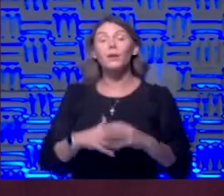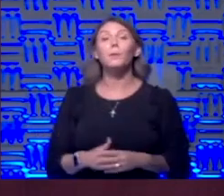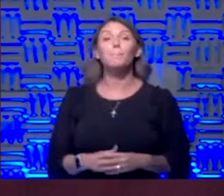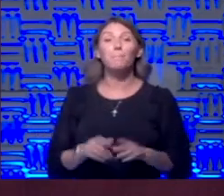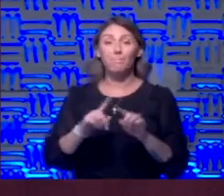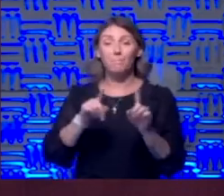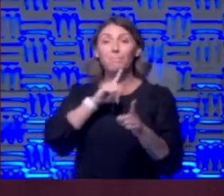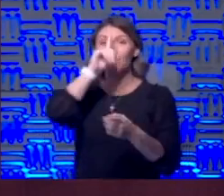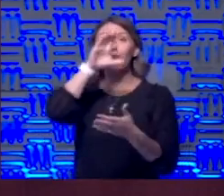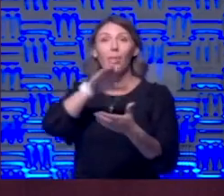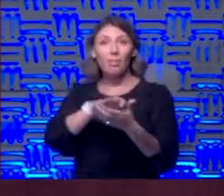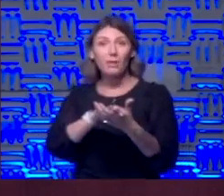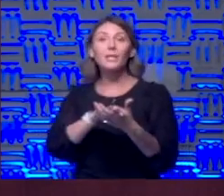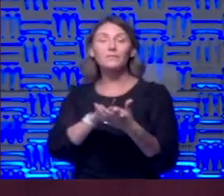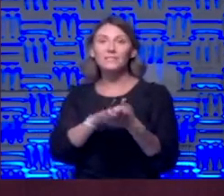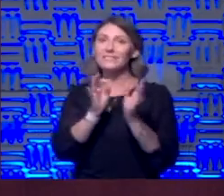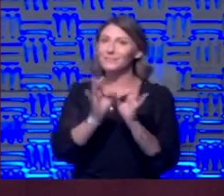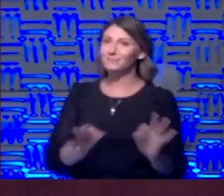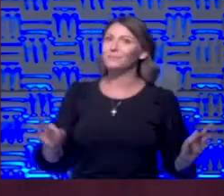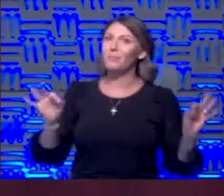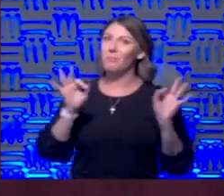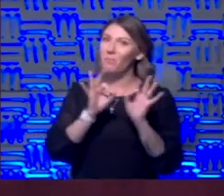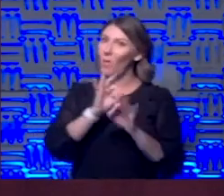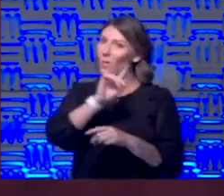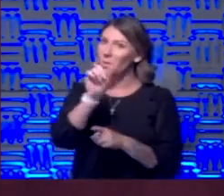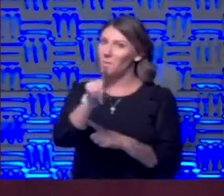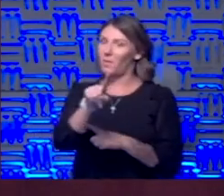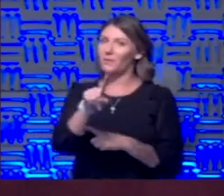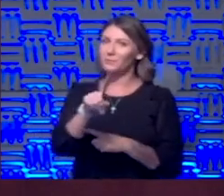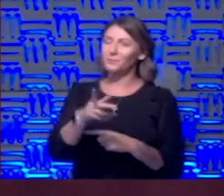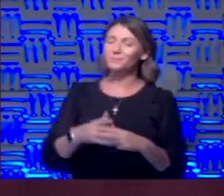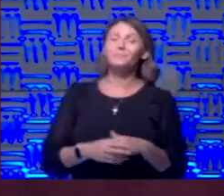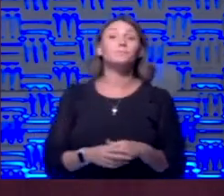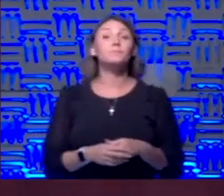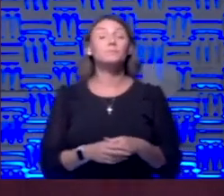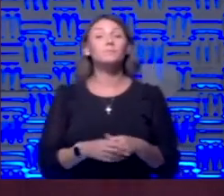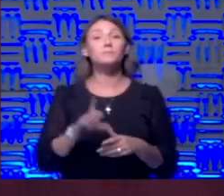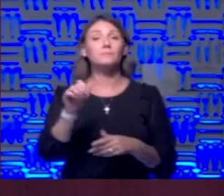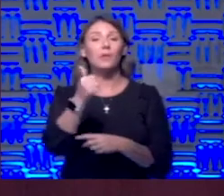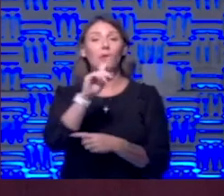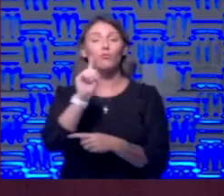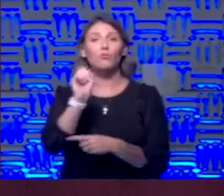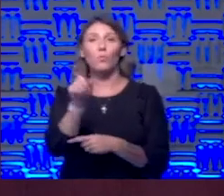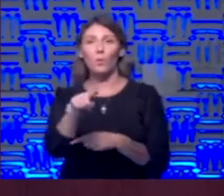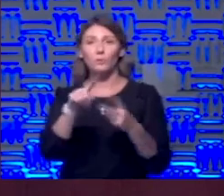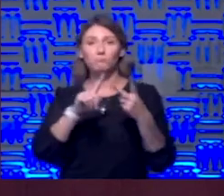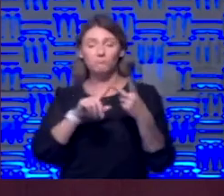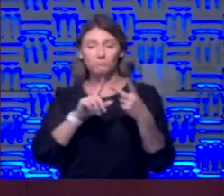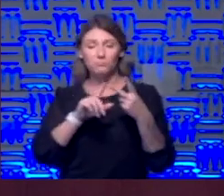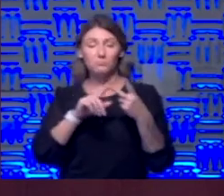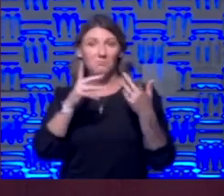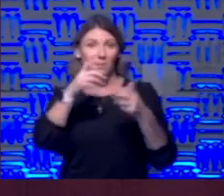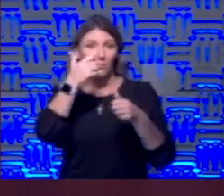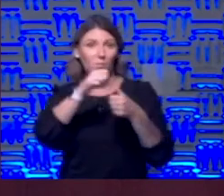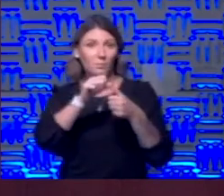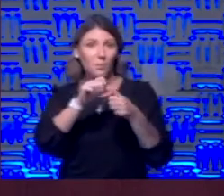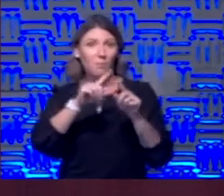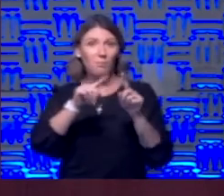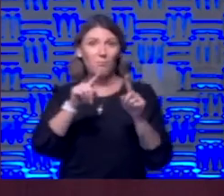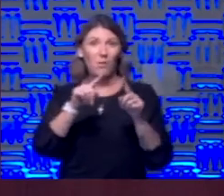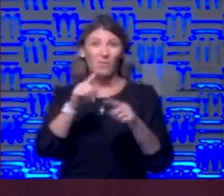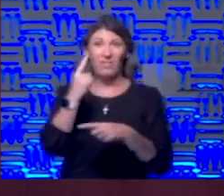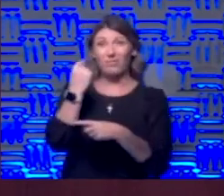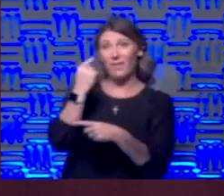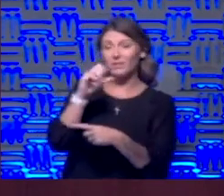I believe that's a important question the other question is I'm you may remember I I don't know but last